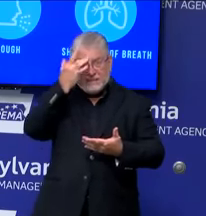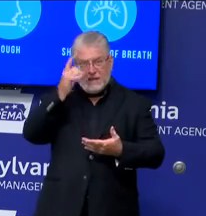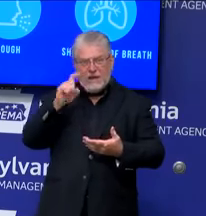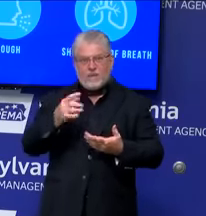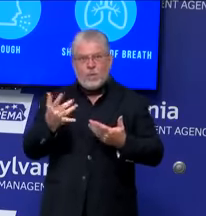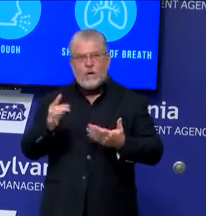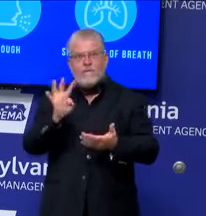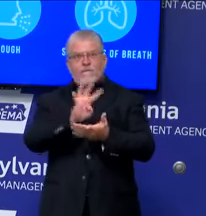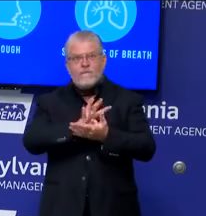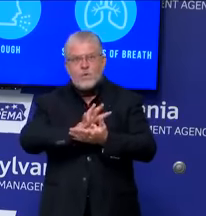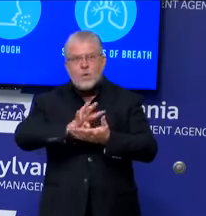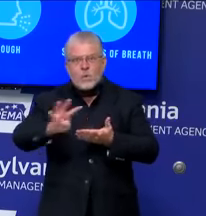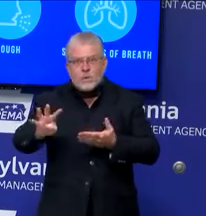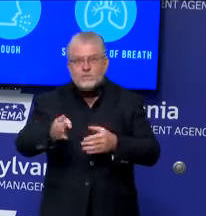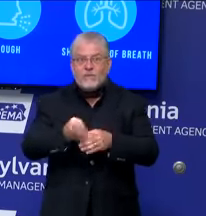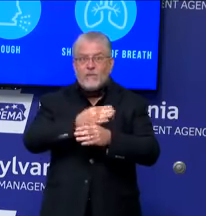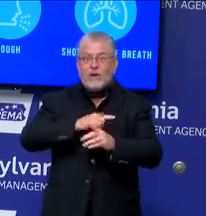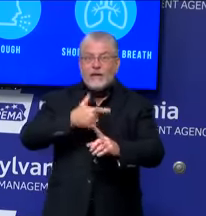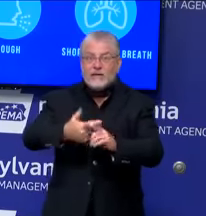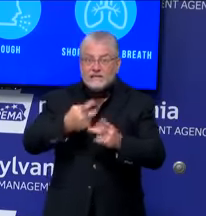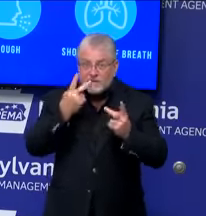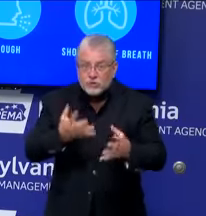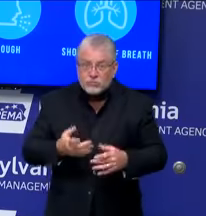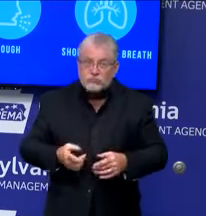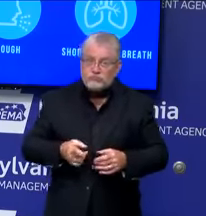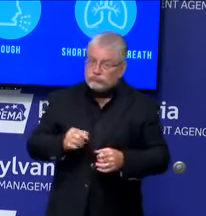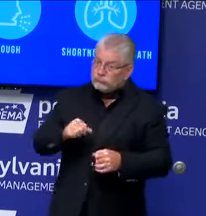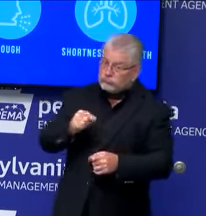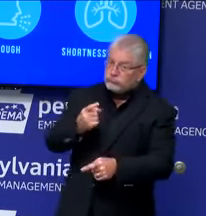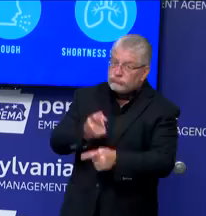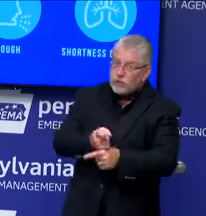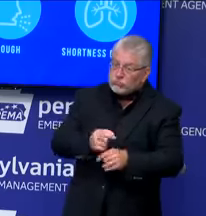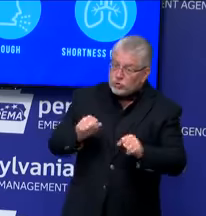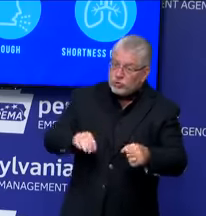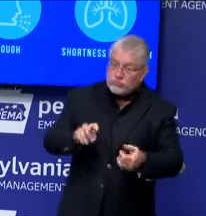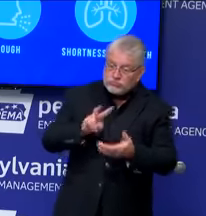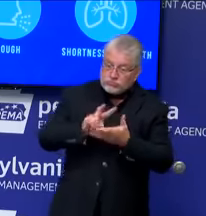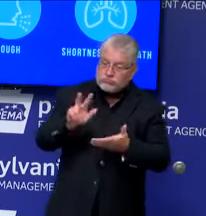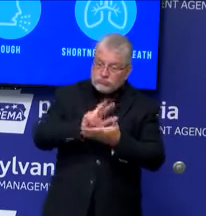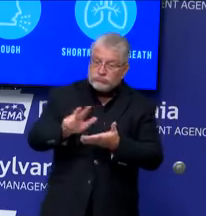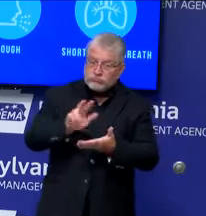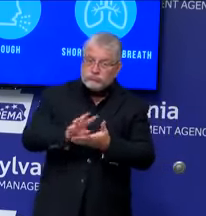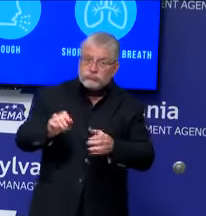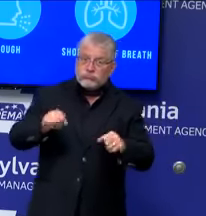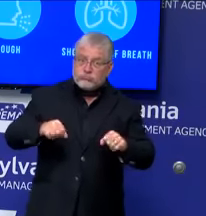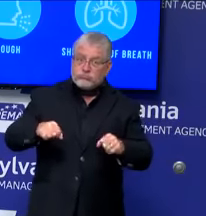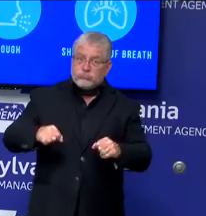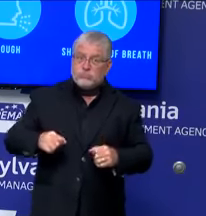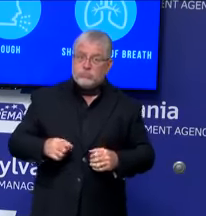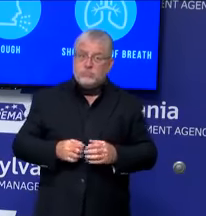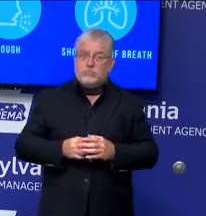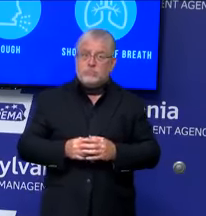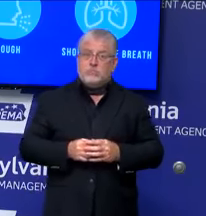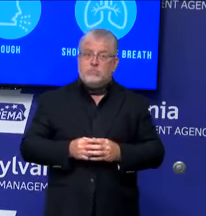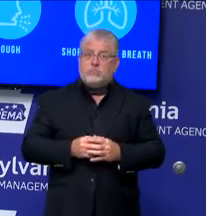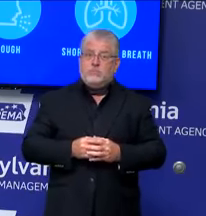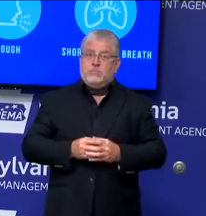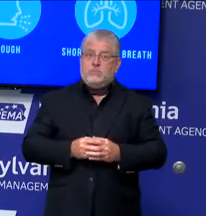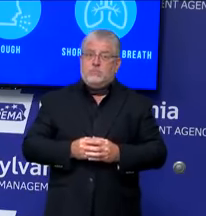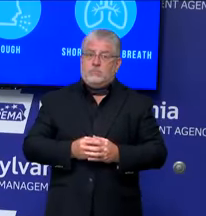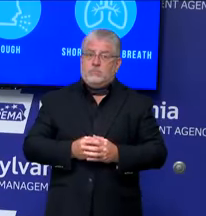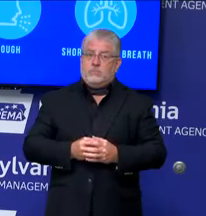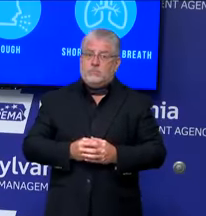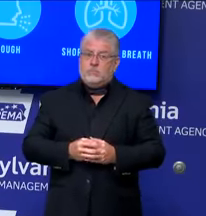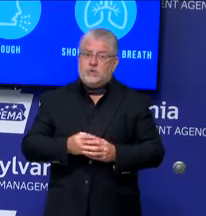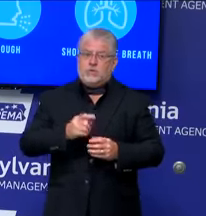where they could have a visitor. It could be several weeks, but we have – I mean, it is a balance between protecting the public health and protecting the health of the